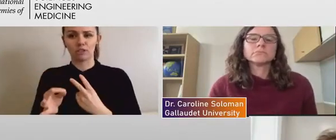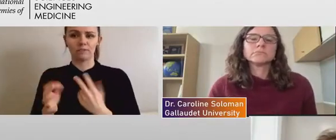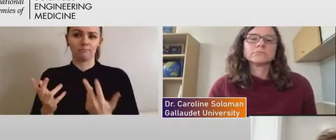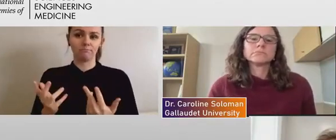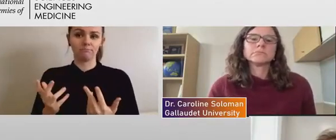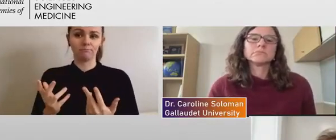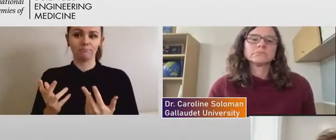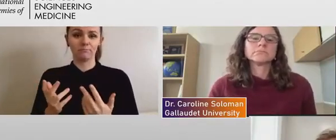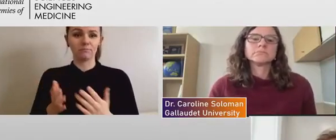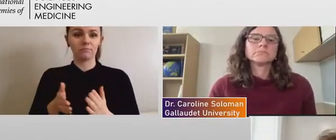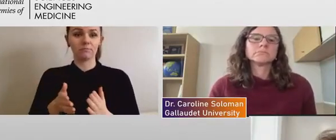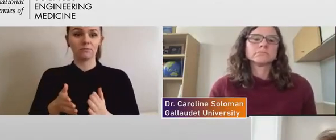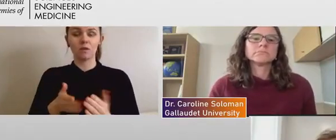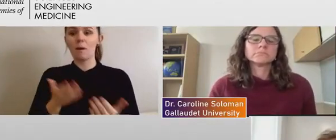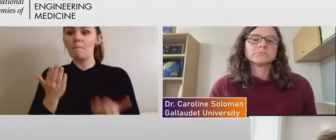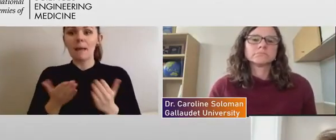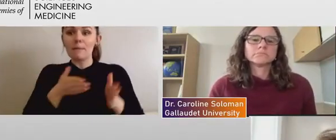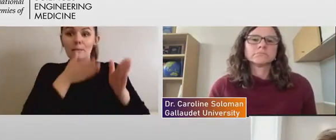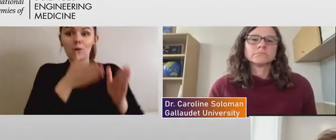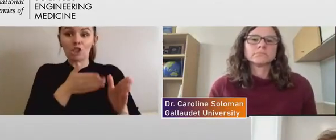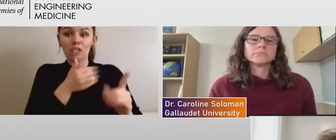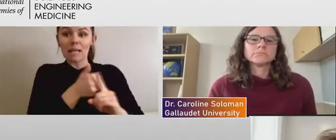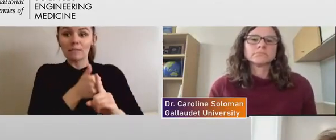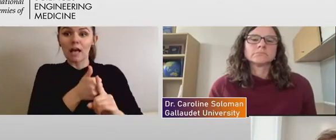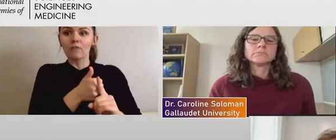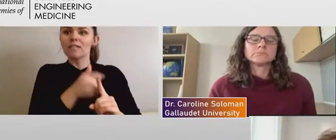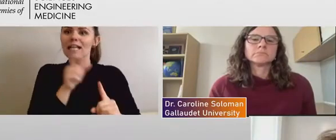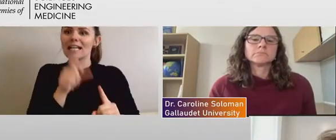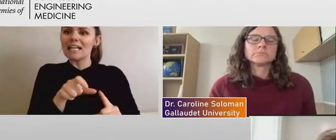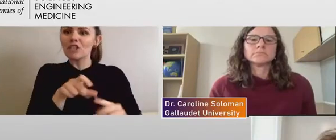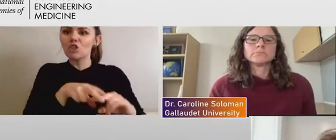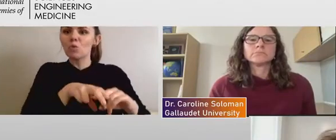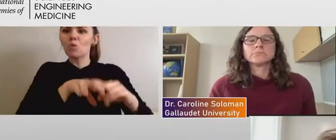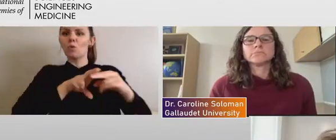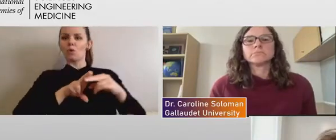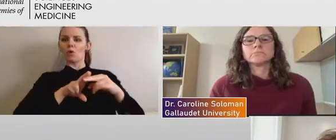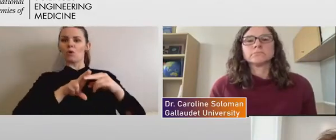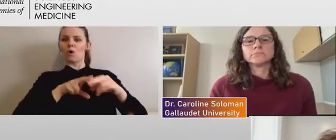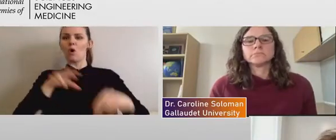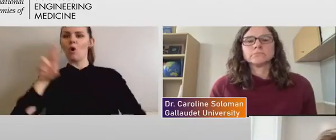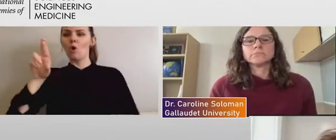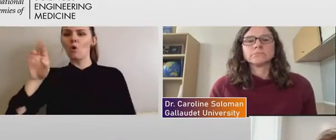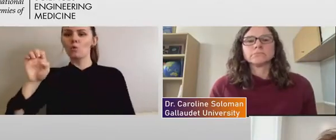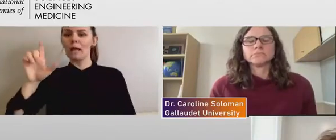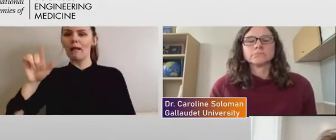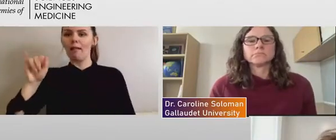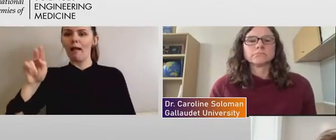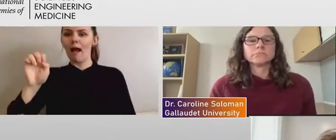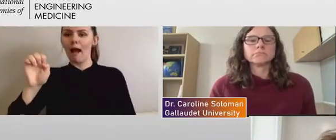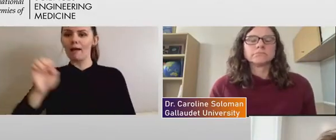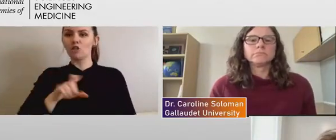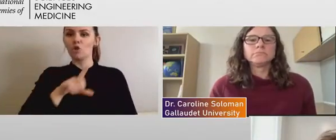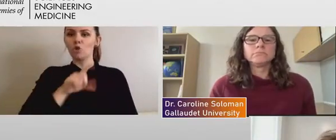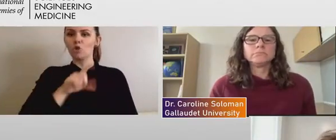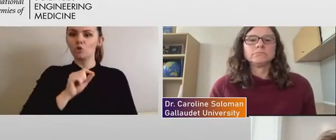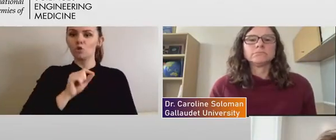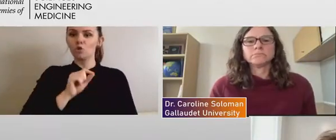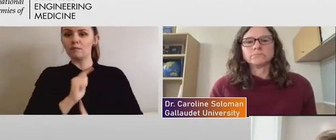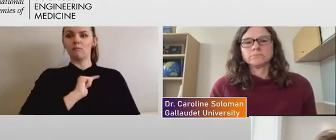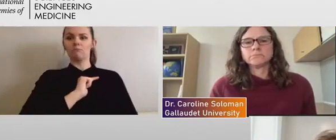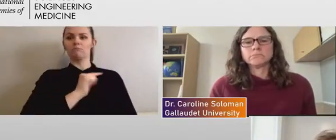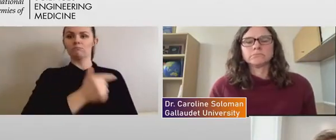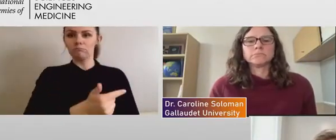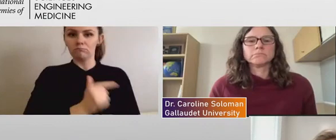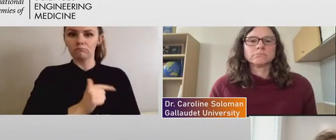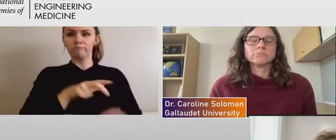may need to recline every 20 minutes that you can't necessarily do that very easily in the office. Or if you, you